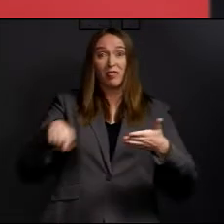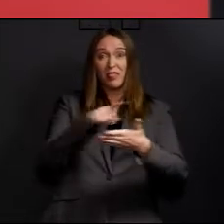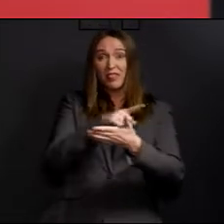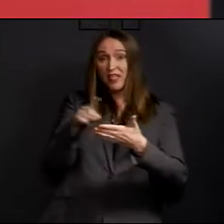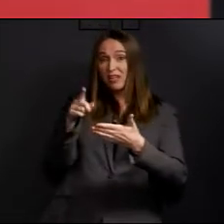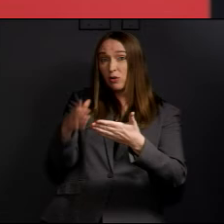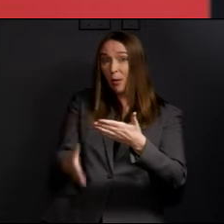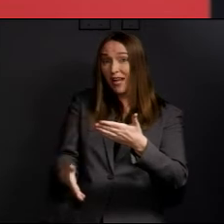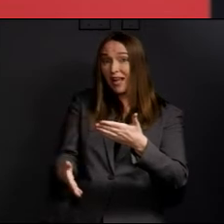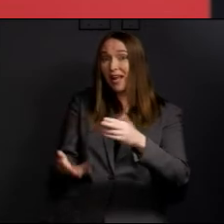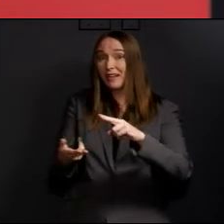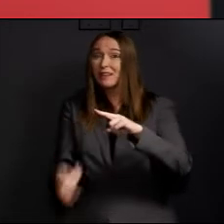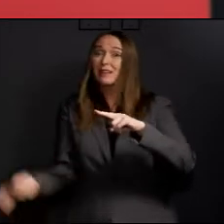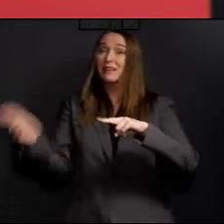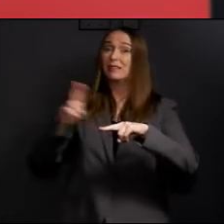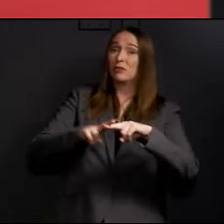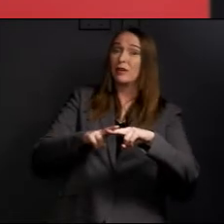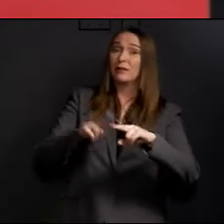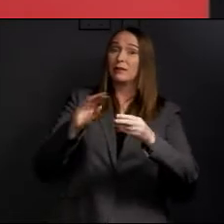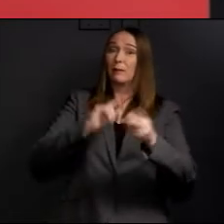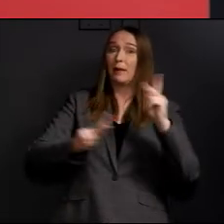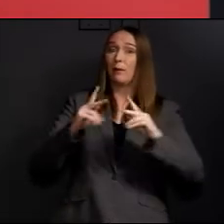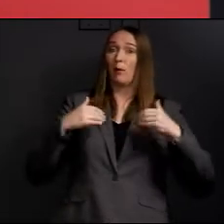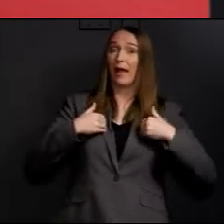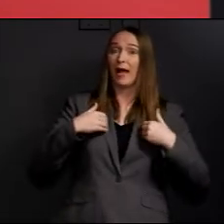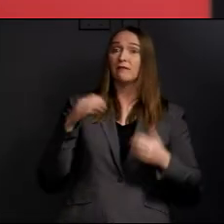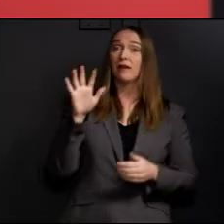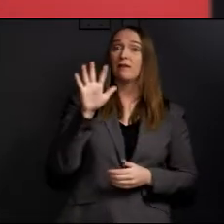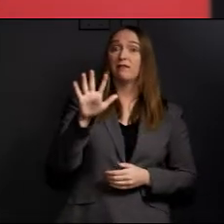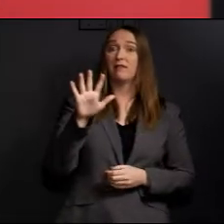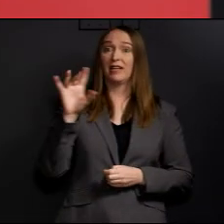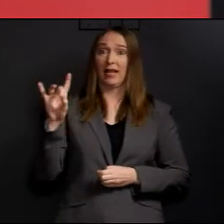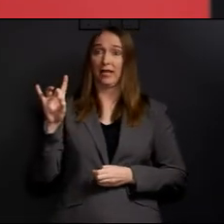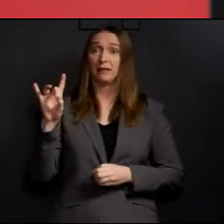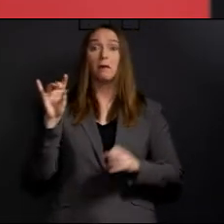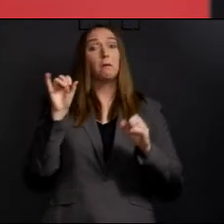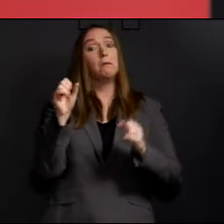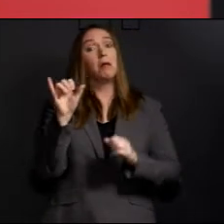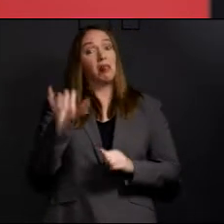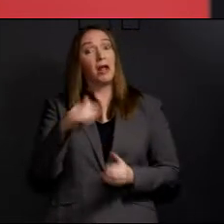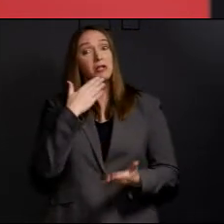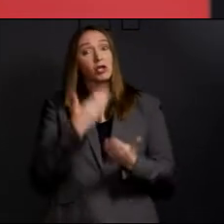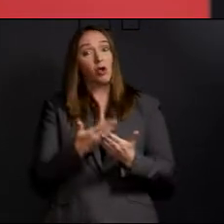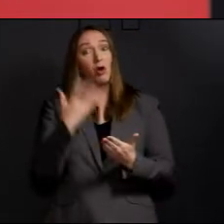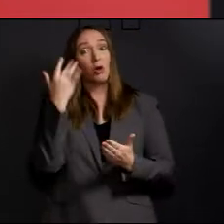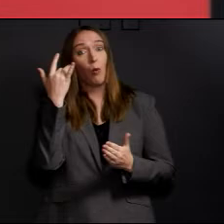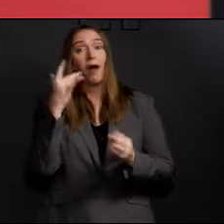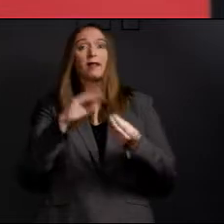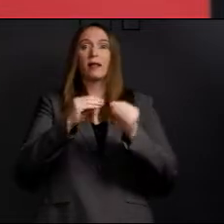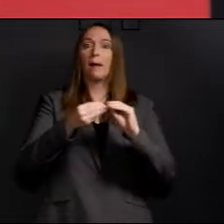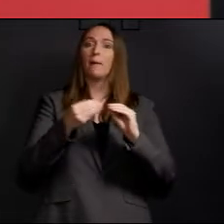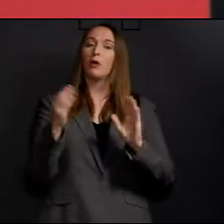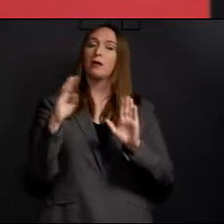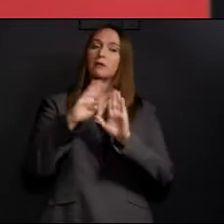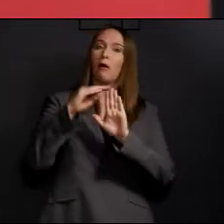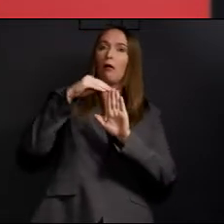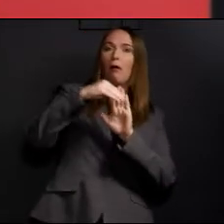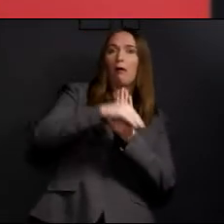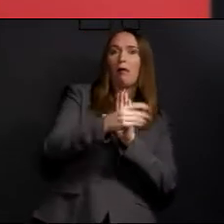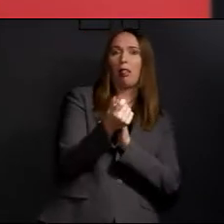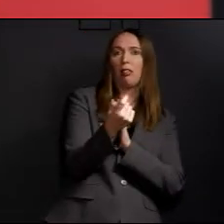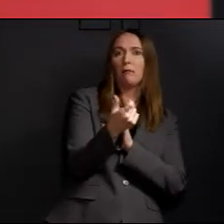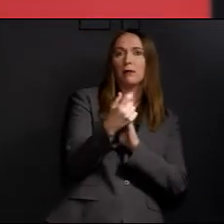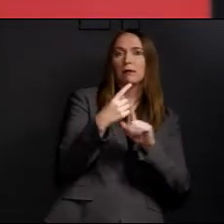That's a little bit of a slowdown from where we saw ourselves last week. And that's a good thing. Unfortunately, there were four new